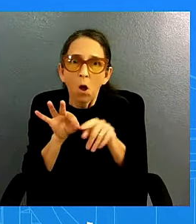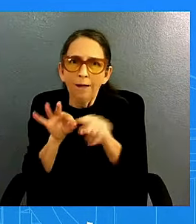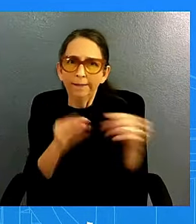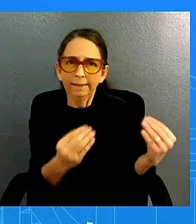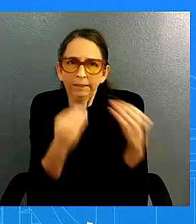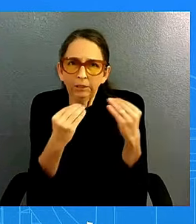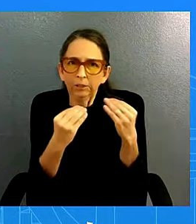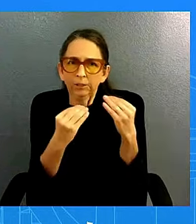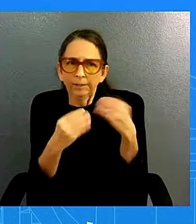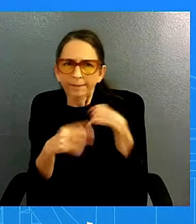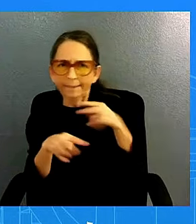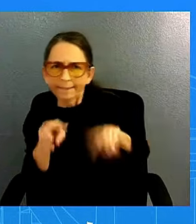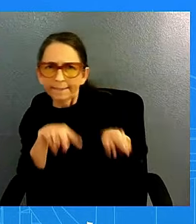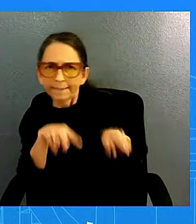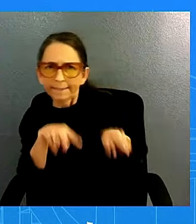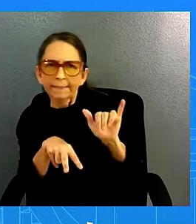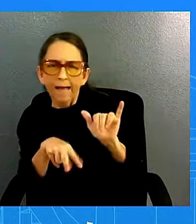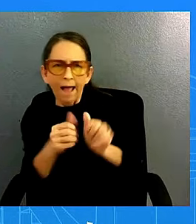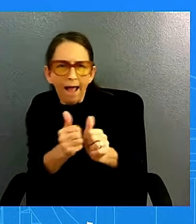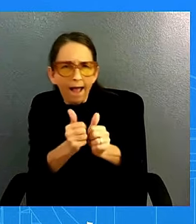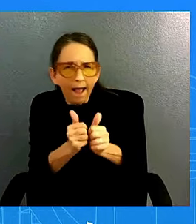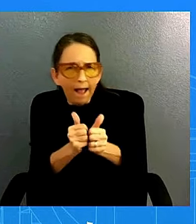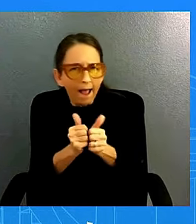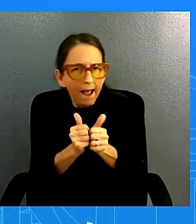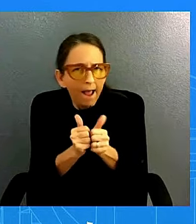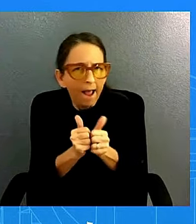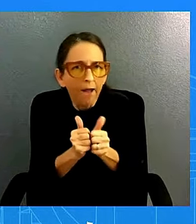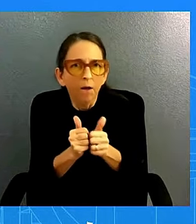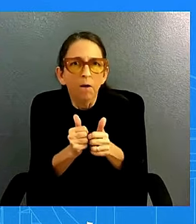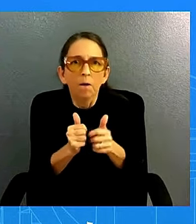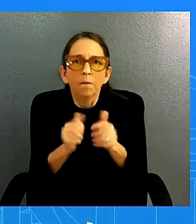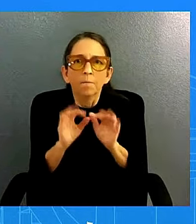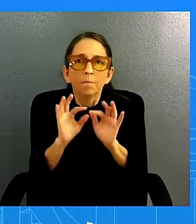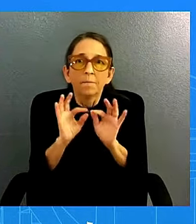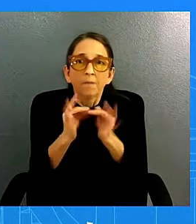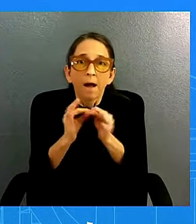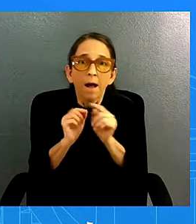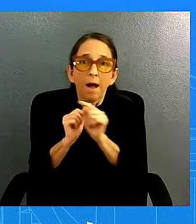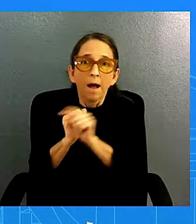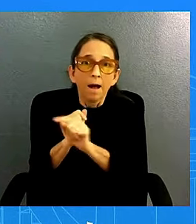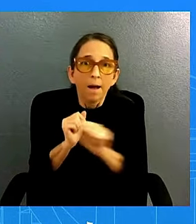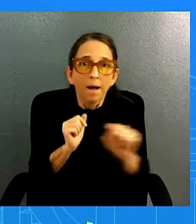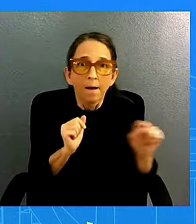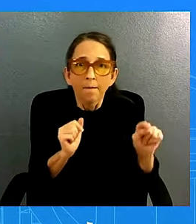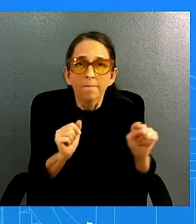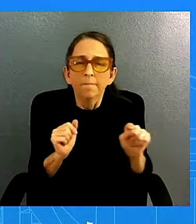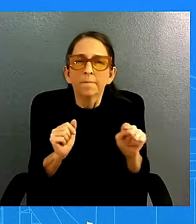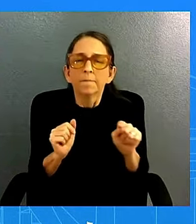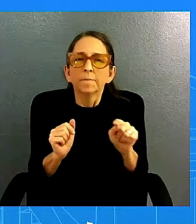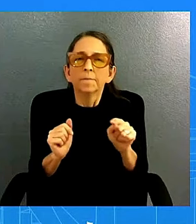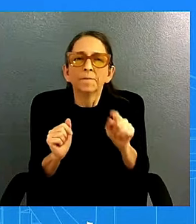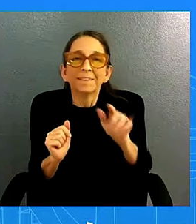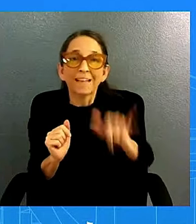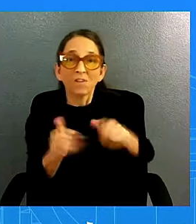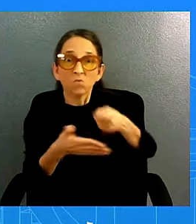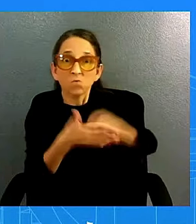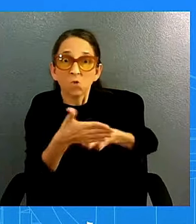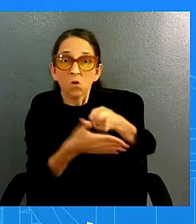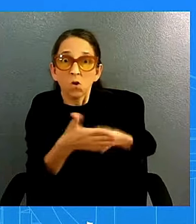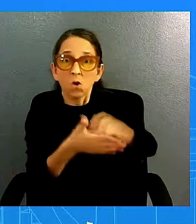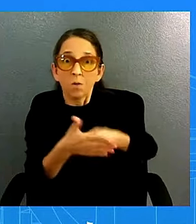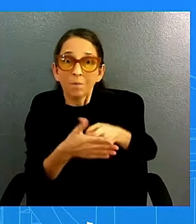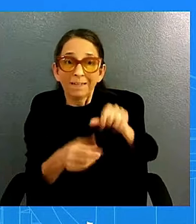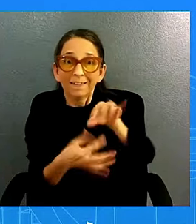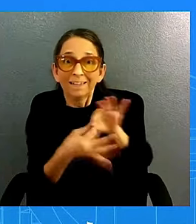how working families are doing the breathing room that folks have been getting from low gas prices at the pump relative to where we were a year ago is really